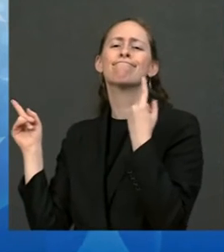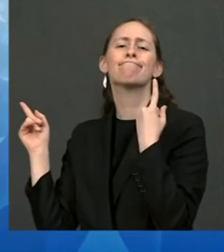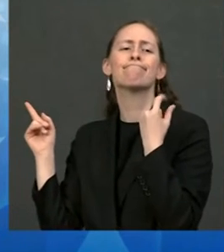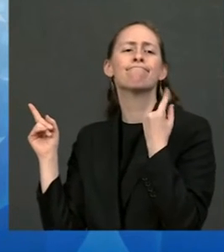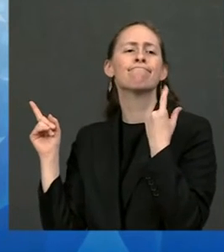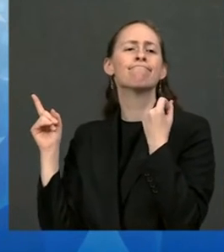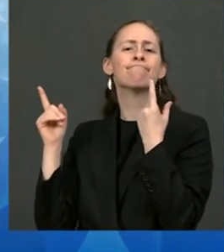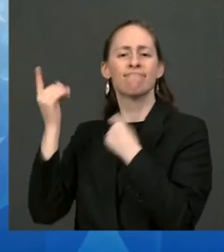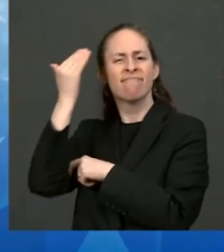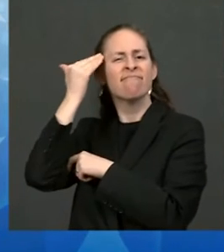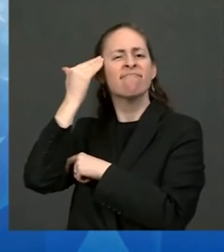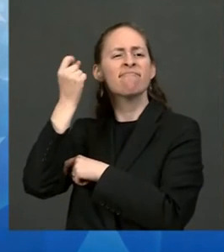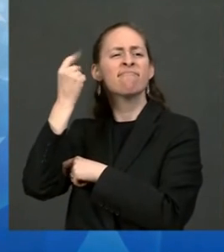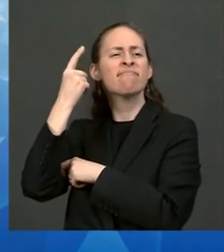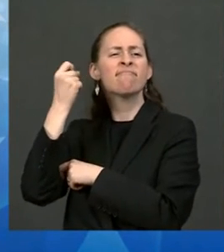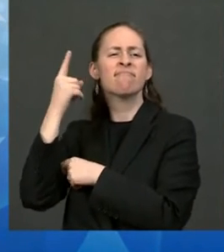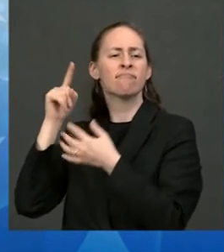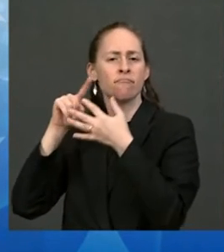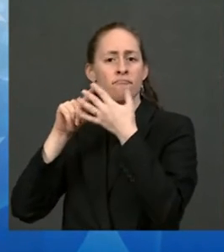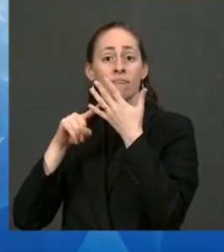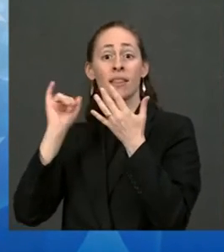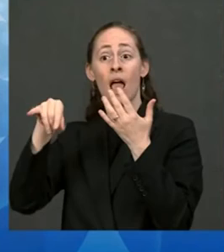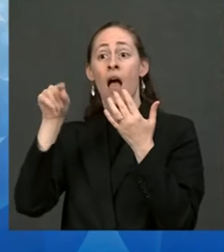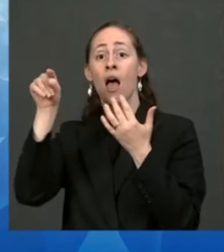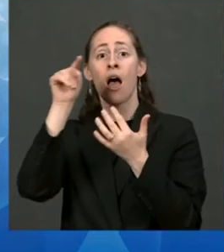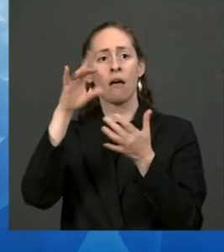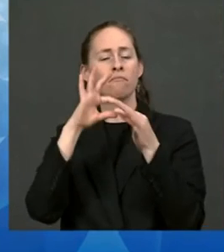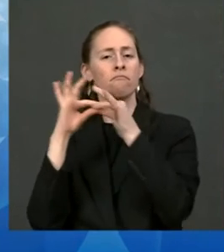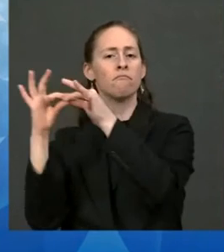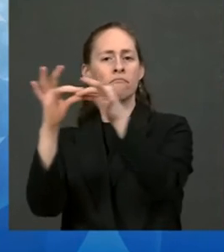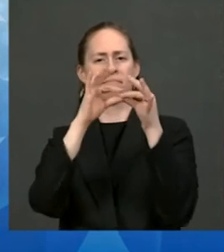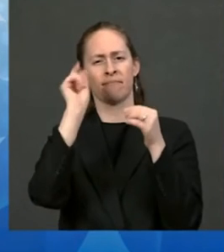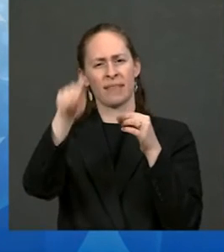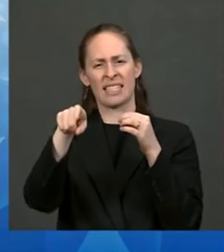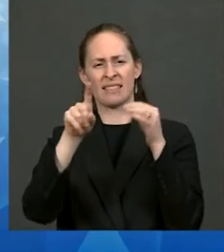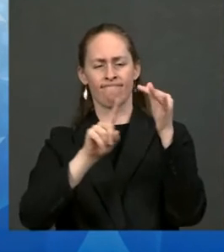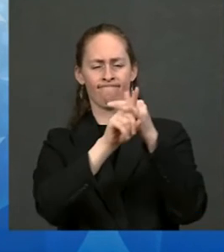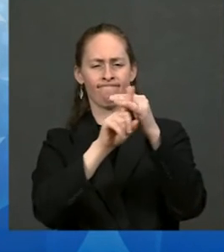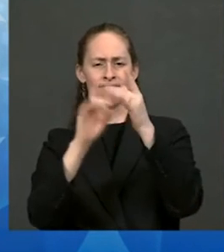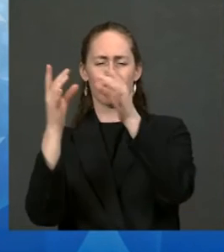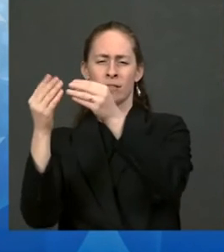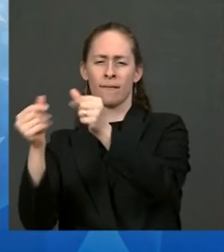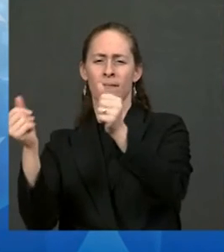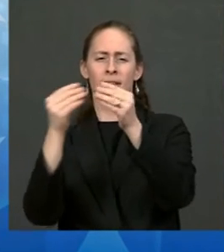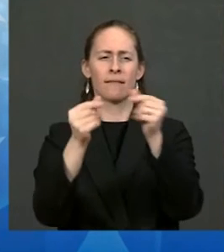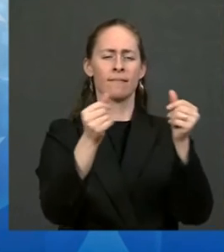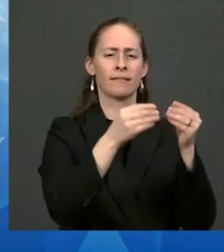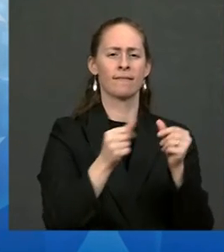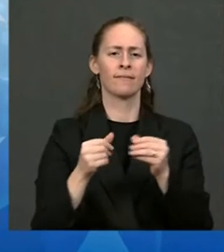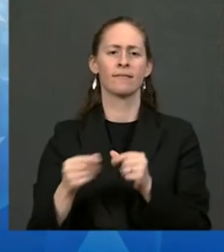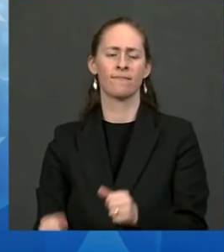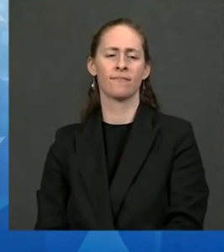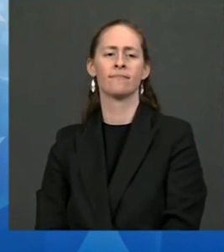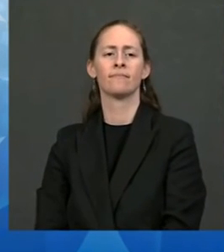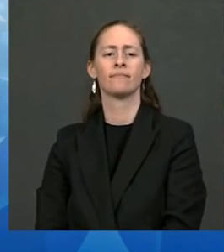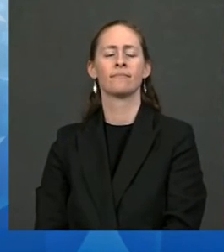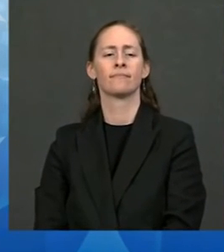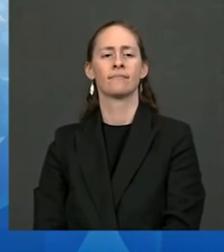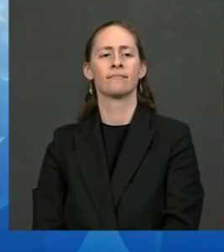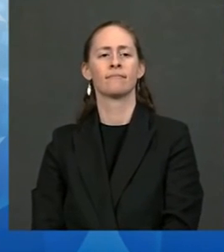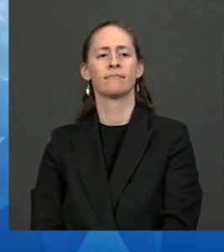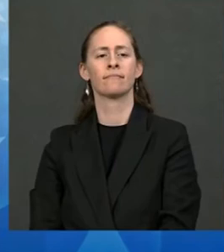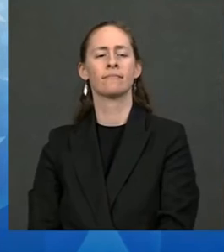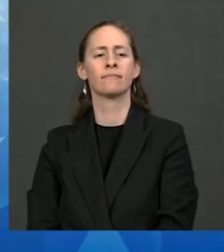are intertwined and must be addressed head on. We also understand that we cannot address these